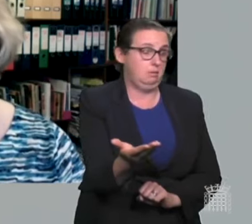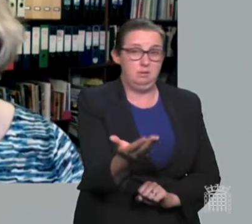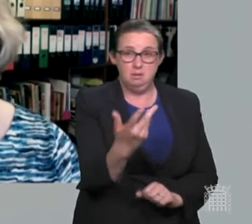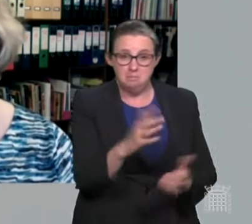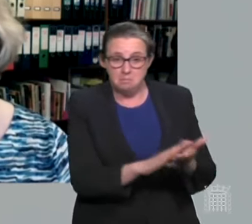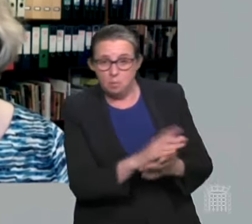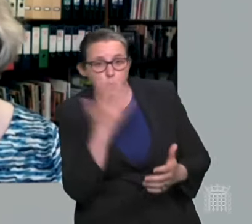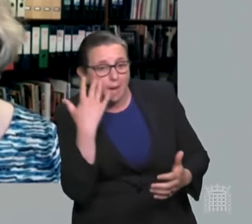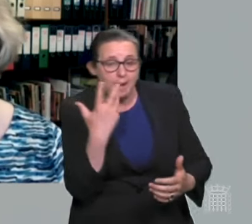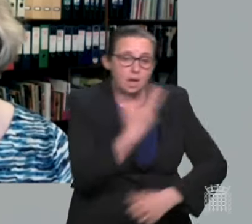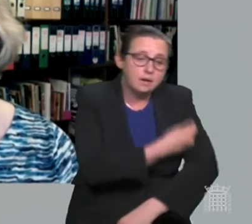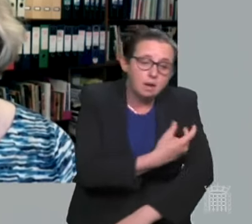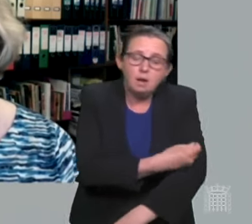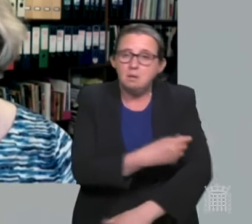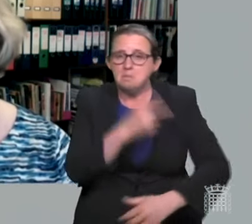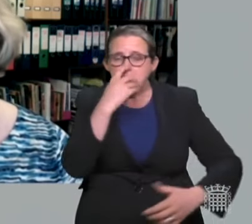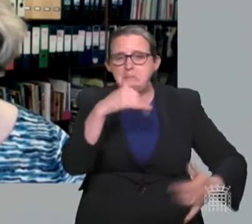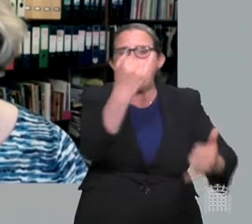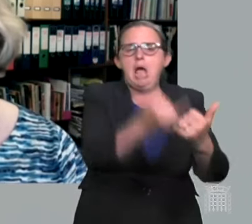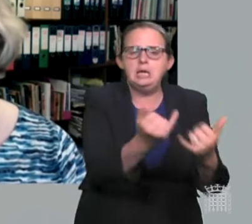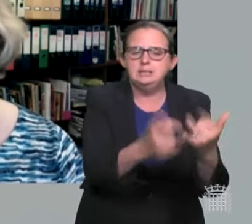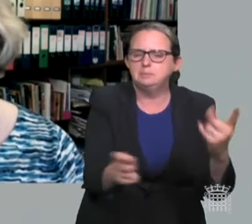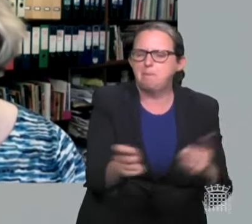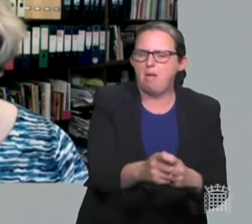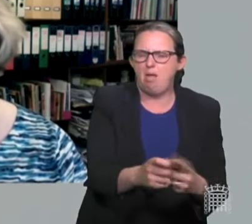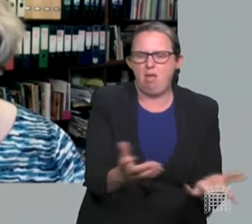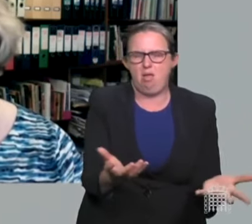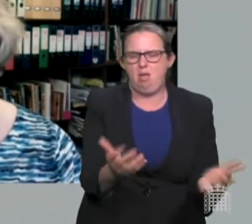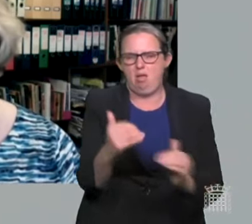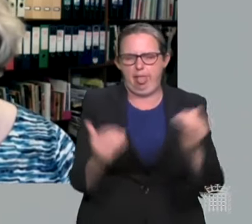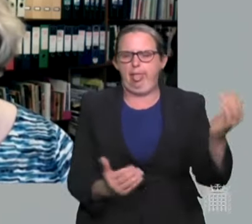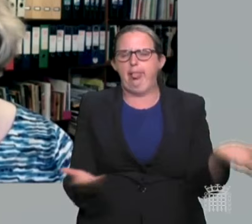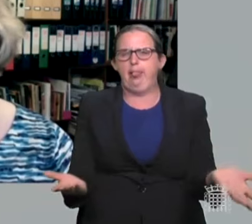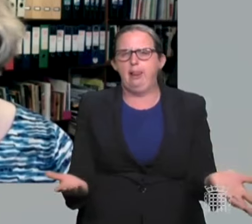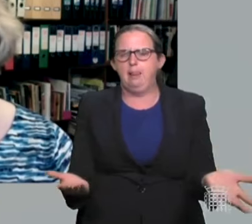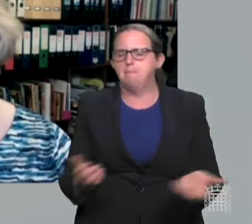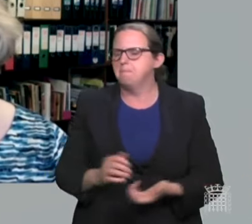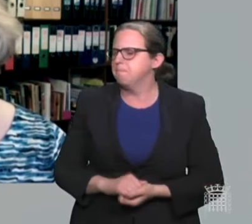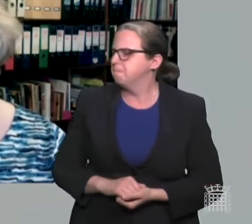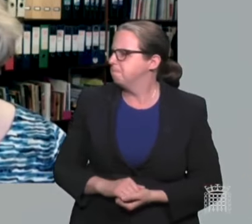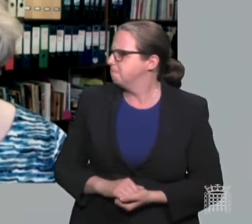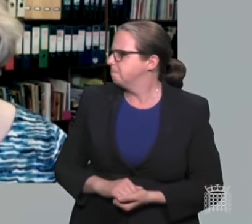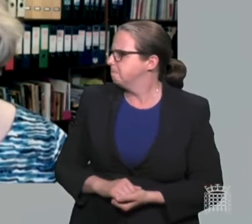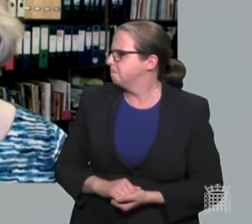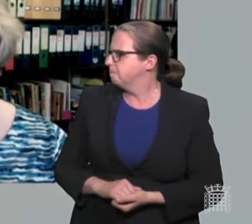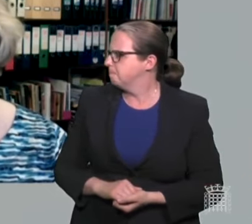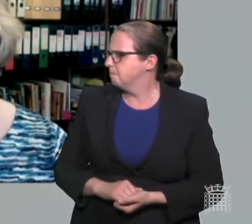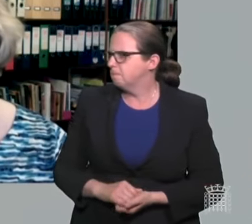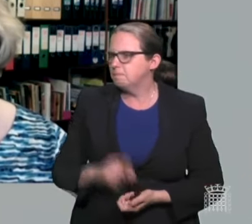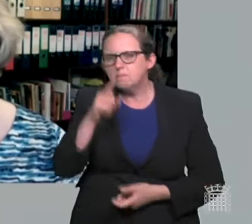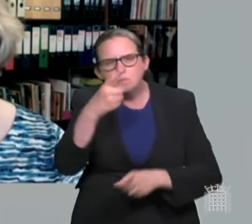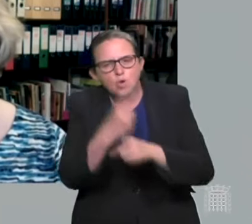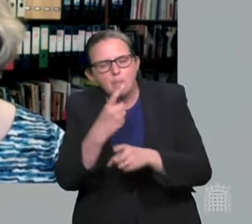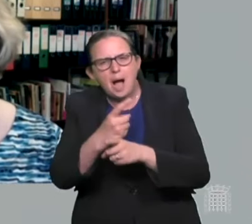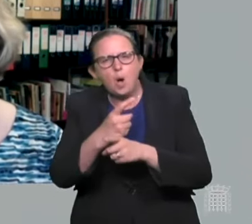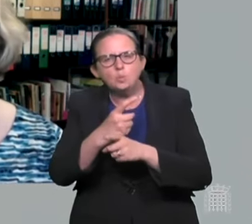near the end of September. The Secretary of State talks about the percentage of adults that are fully vaccinated. But he